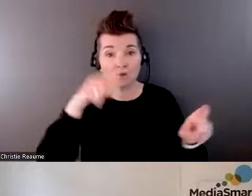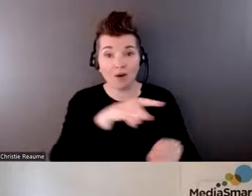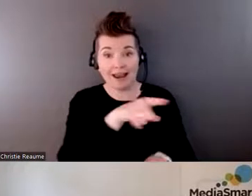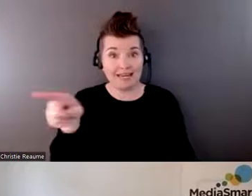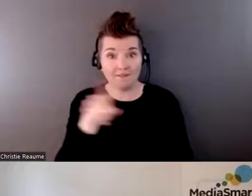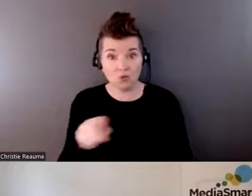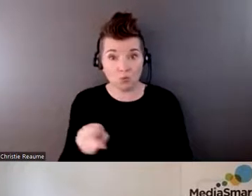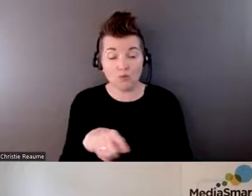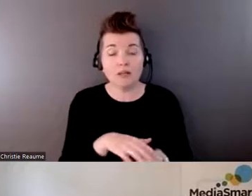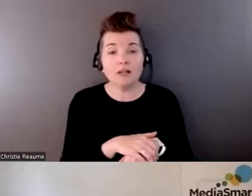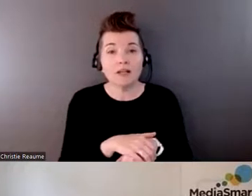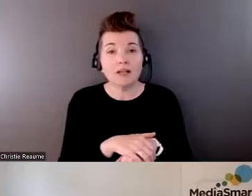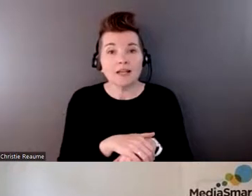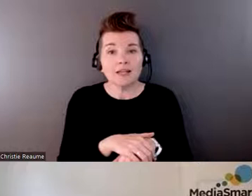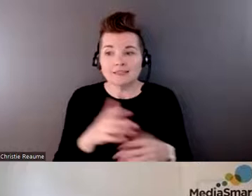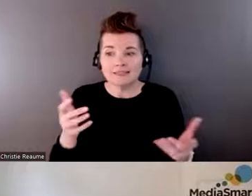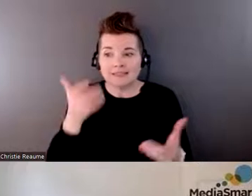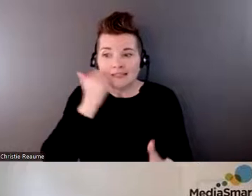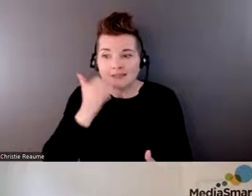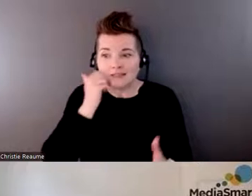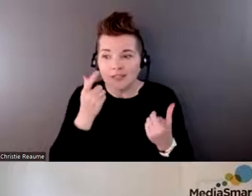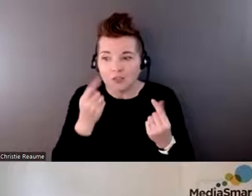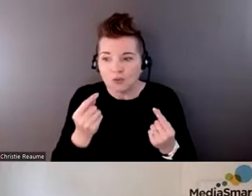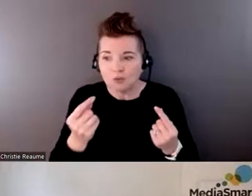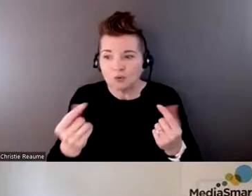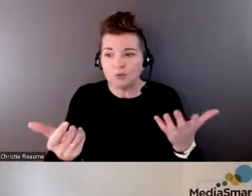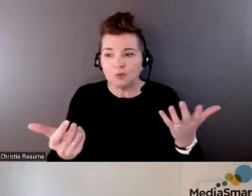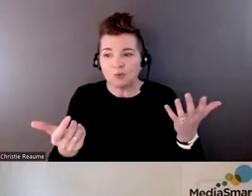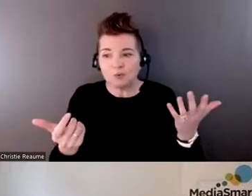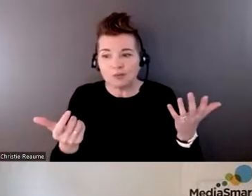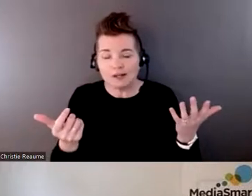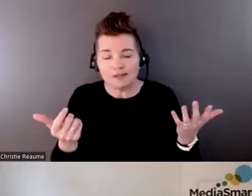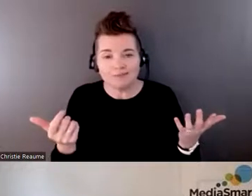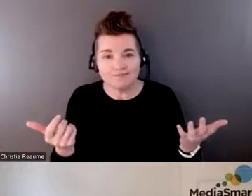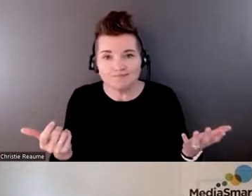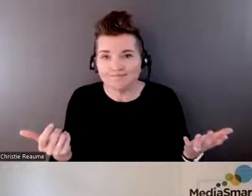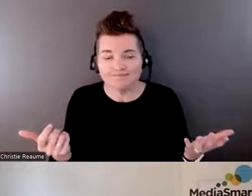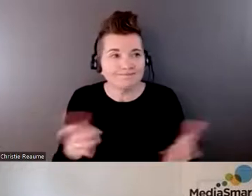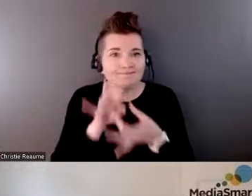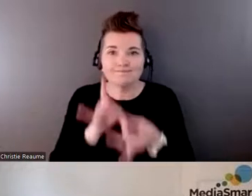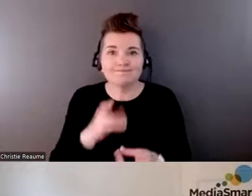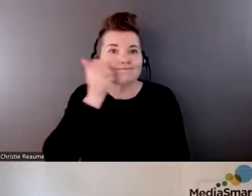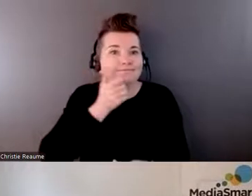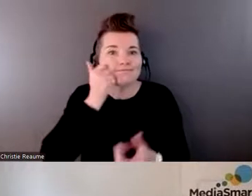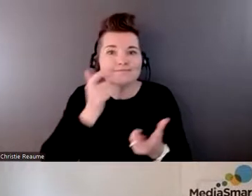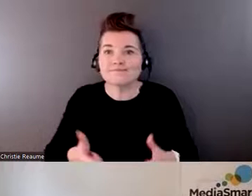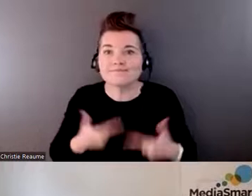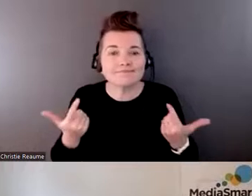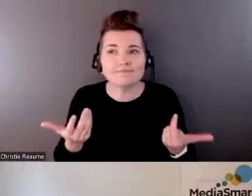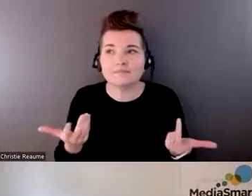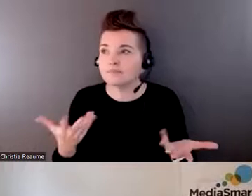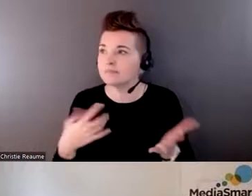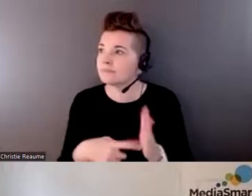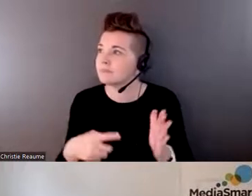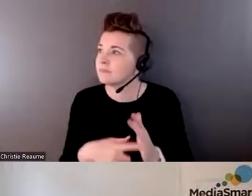everyday activities and every aspect of life. So this is even entering the realm of such